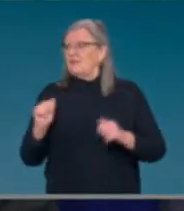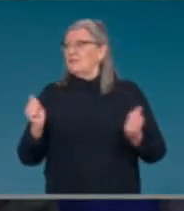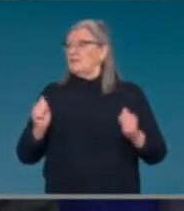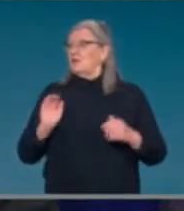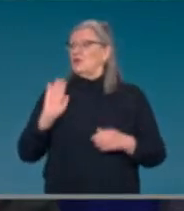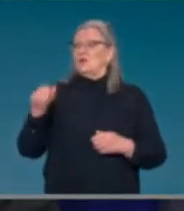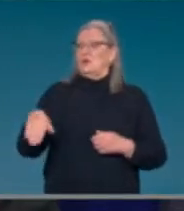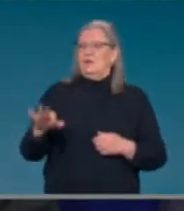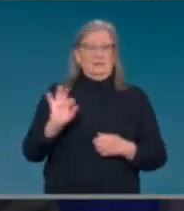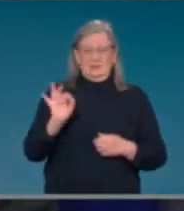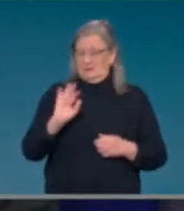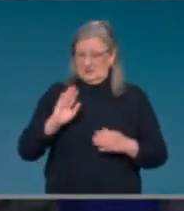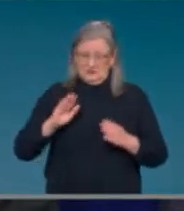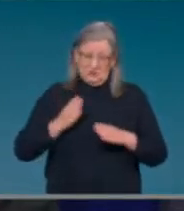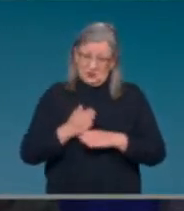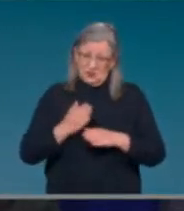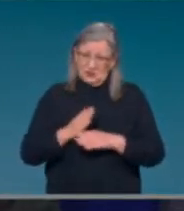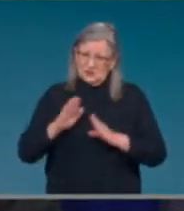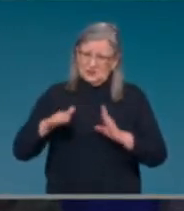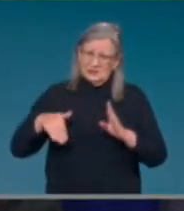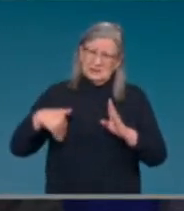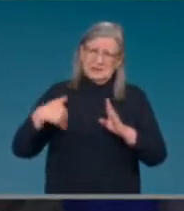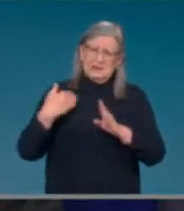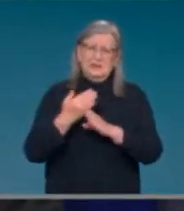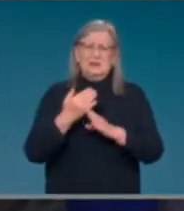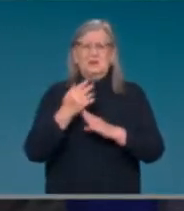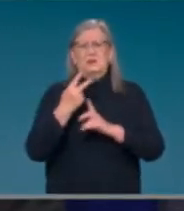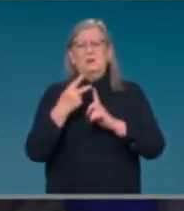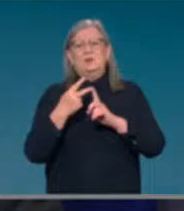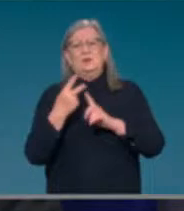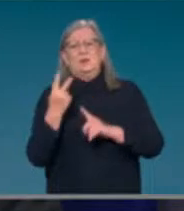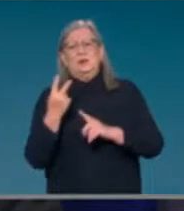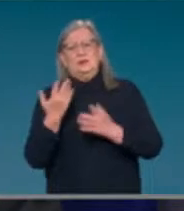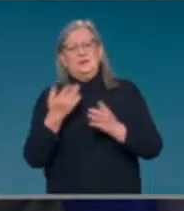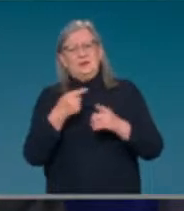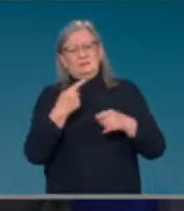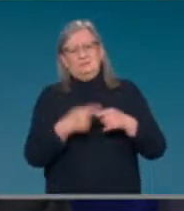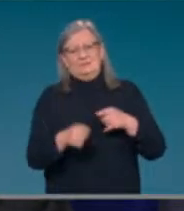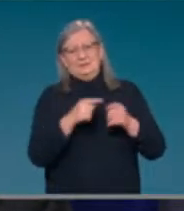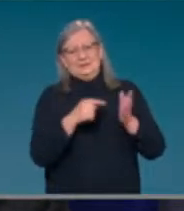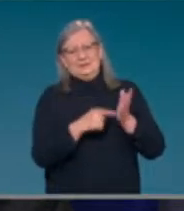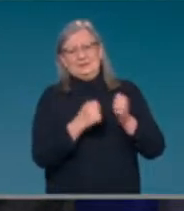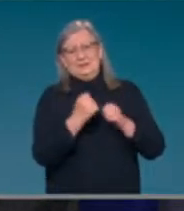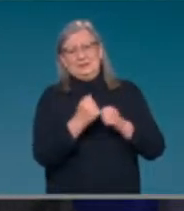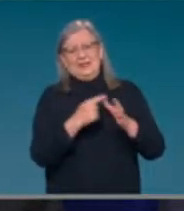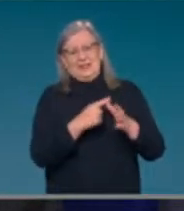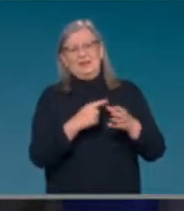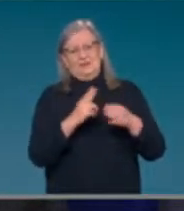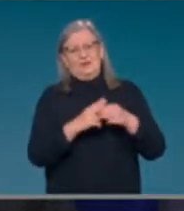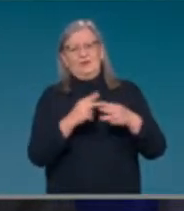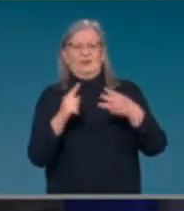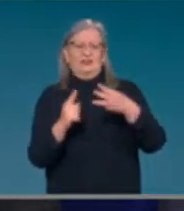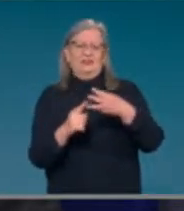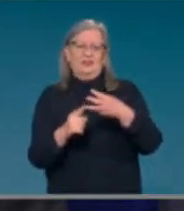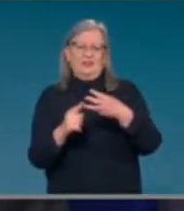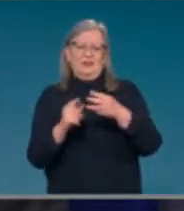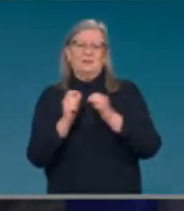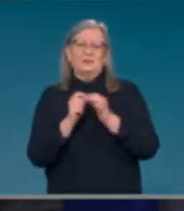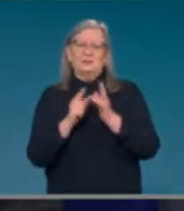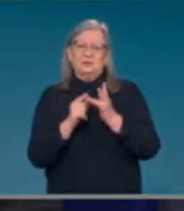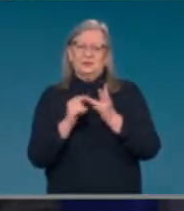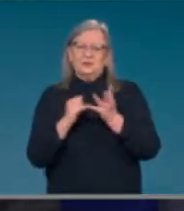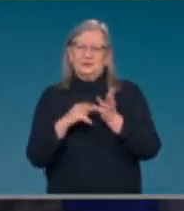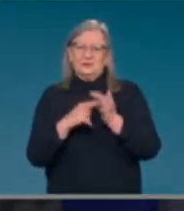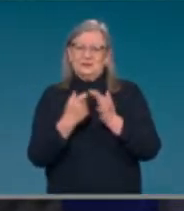TGA made the final approval of the booster dose of the vaccine. It's for ages over 18 years. And